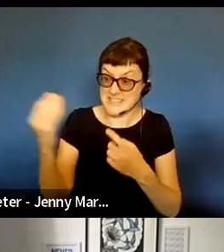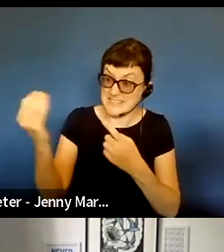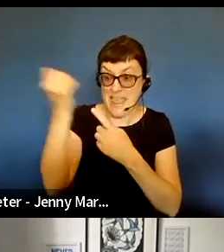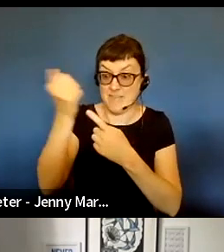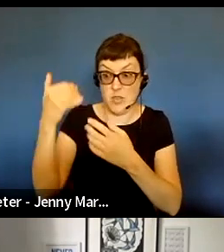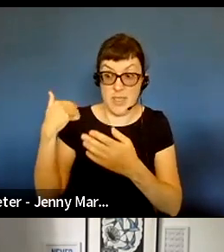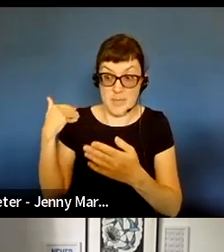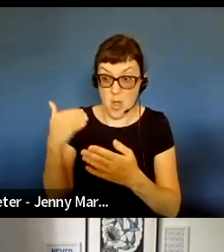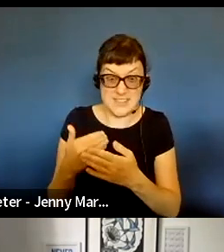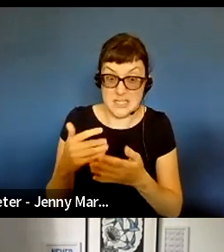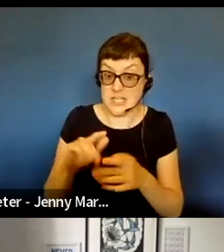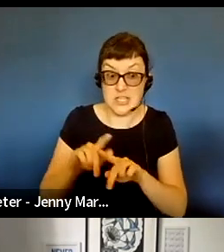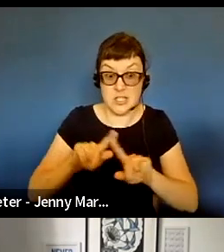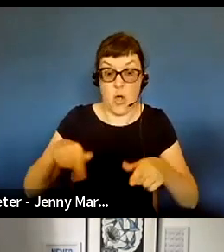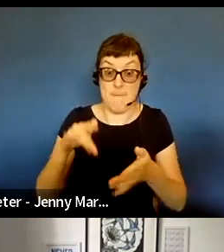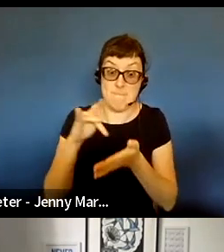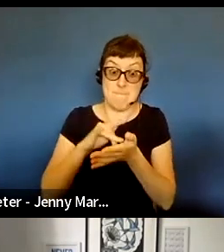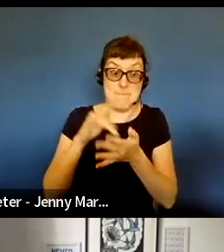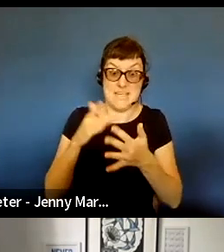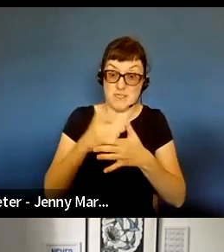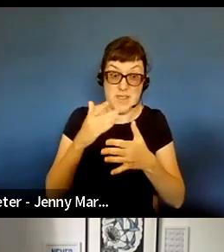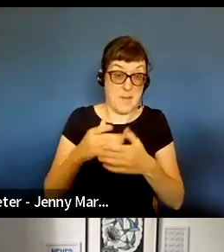accepted as mid career, but not for lack of trying.